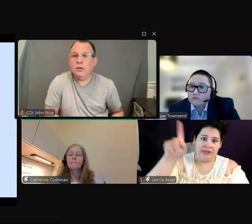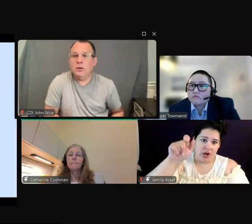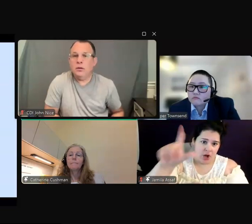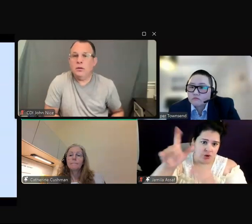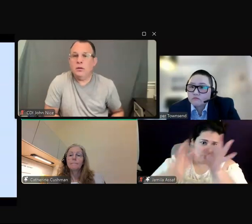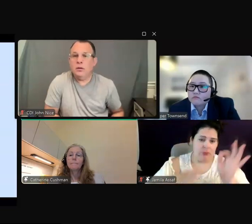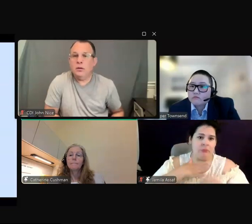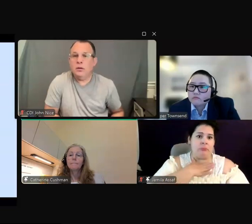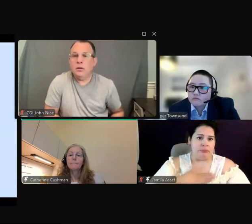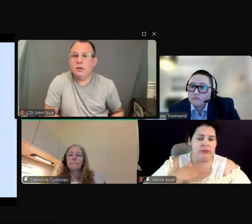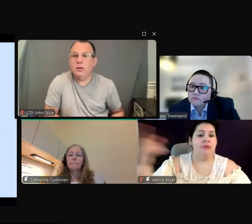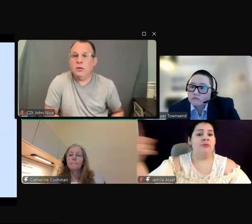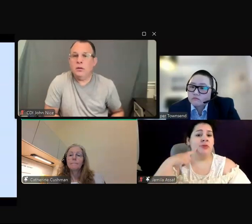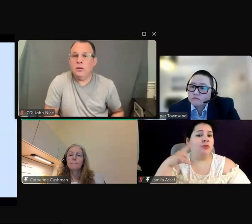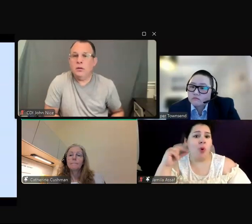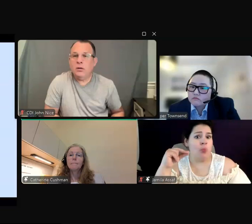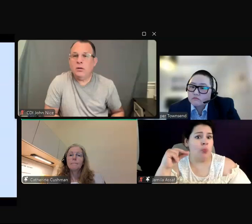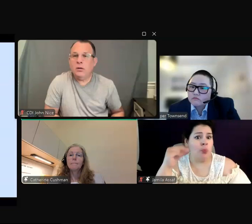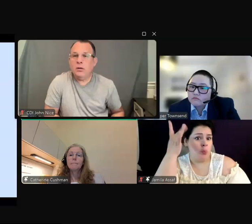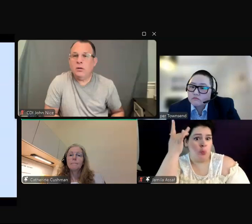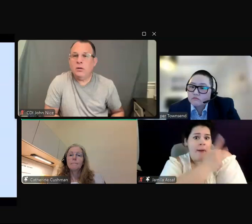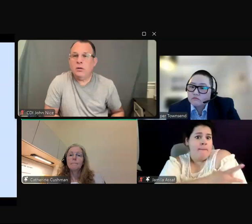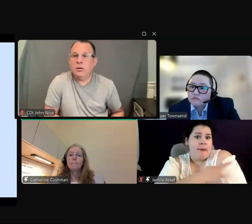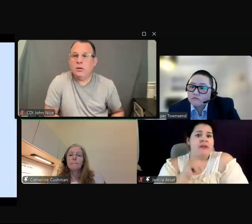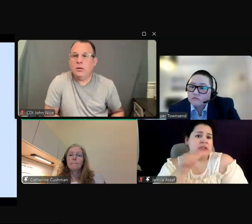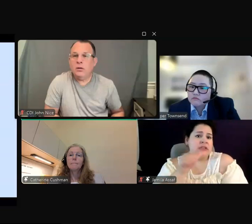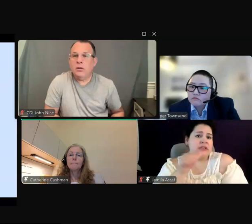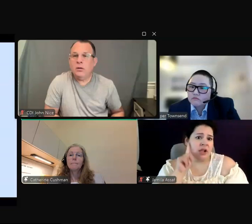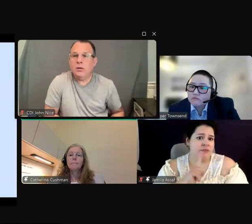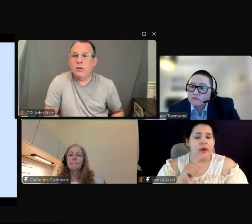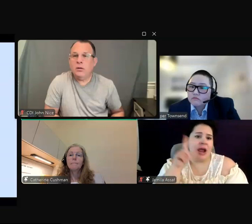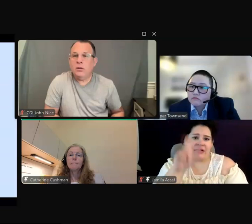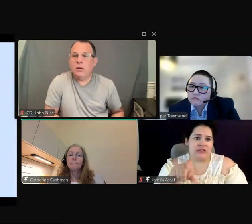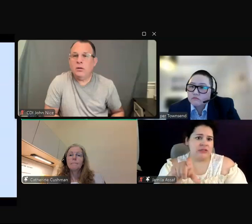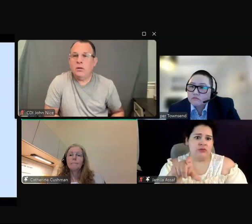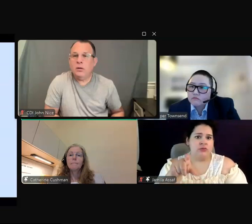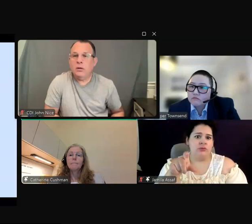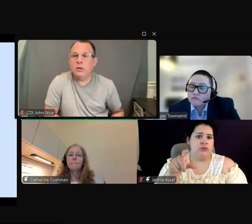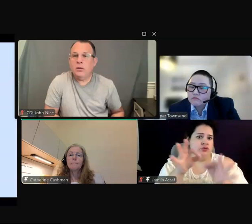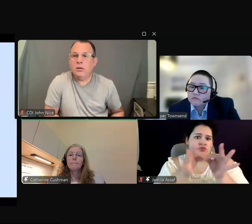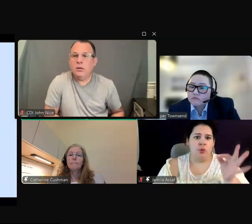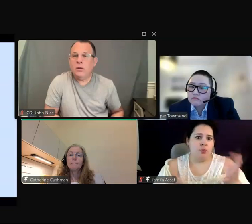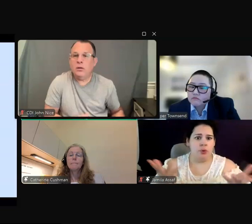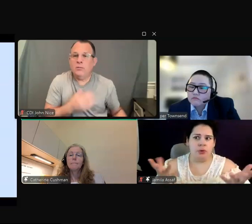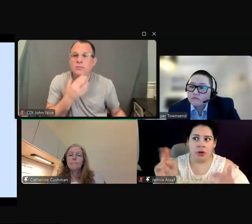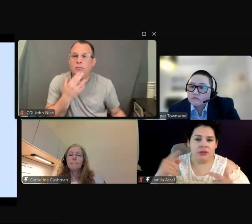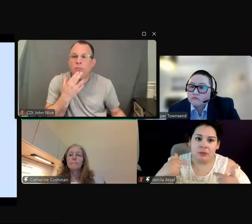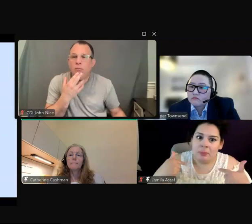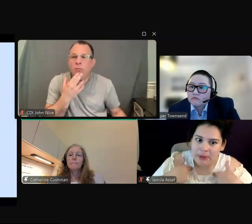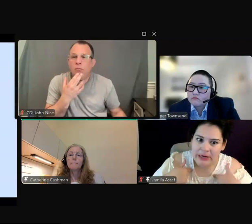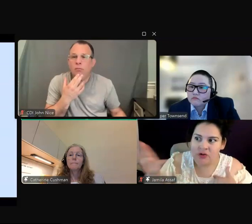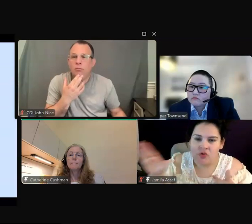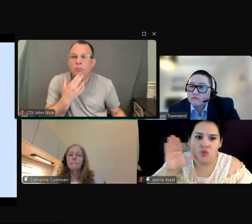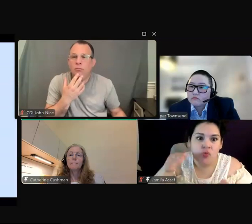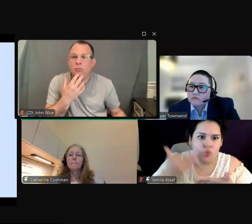When we go to the hospital, I, you know, request an ASL interpreter and they say, no, we're not going to do that because the